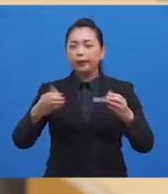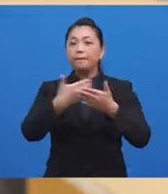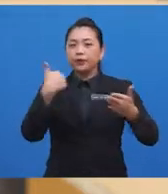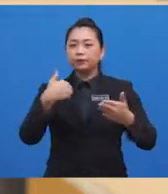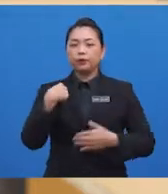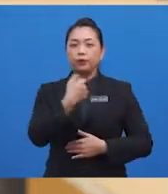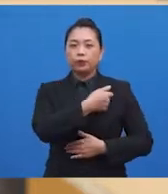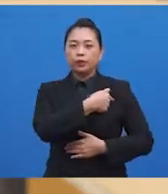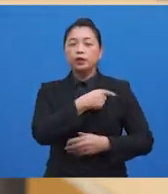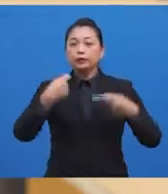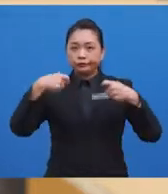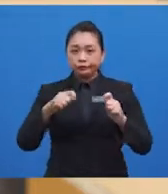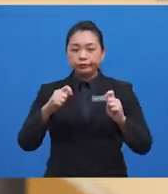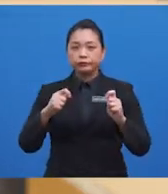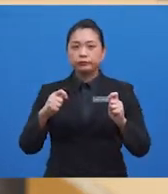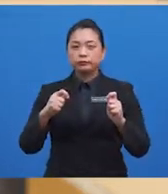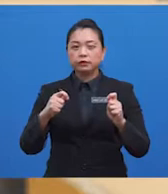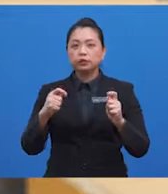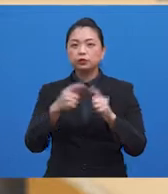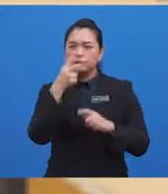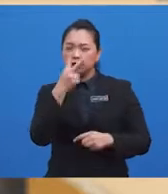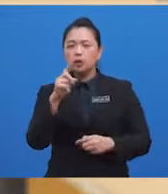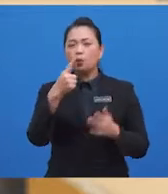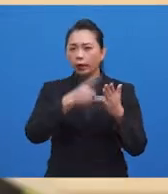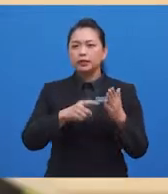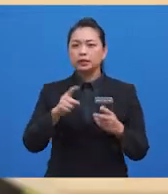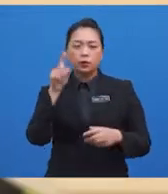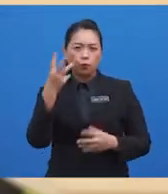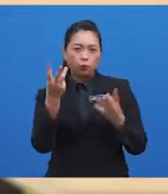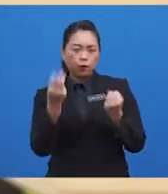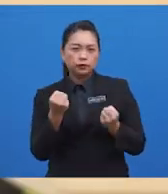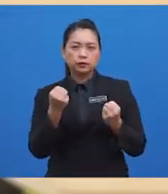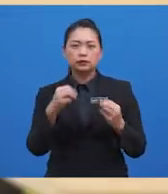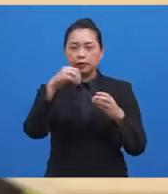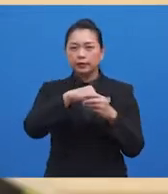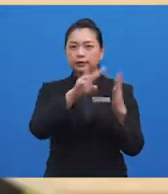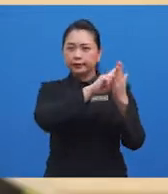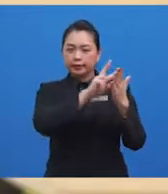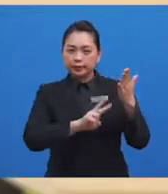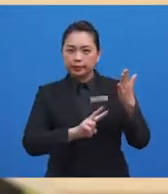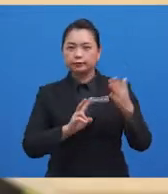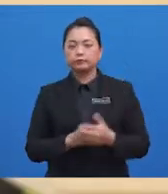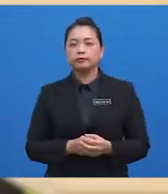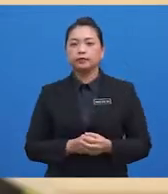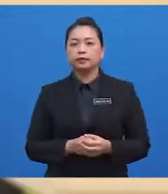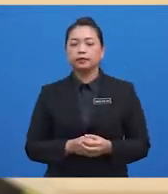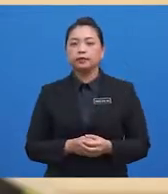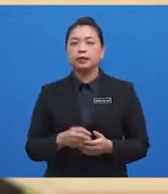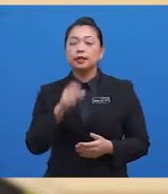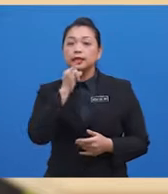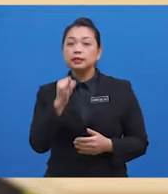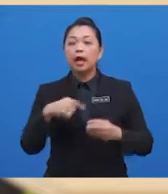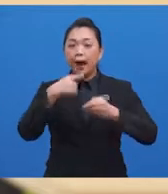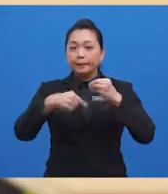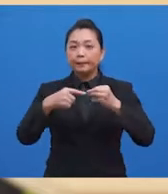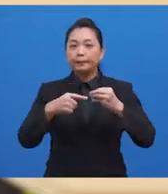managing to attempt what is required for the text. The reading text is an article about the dangers of